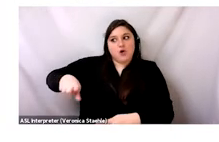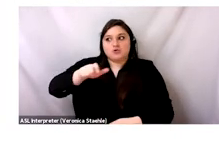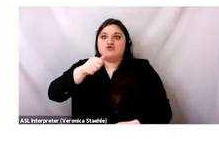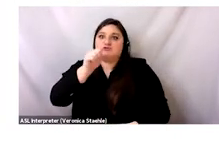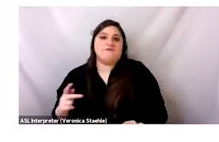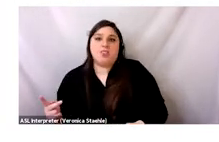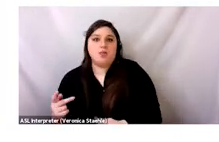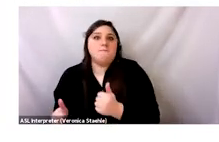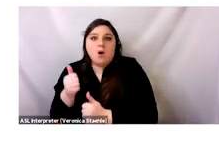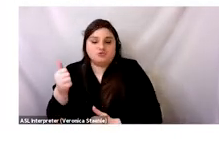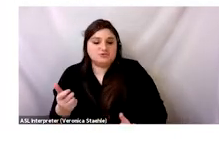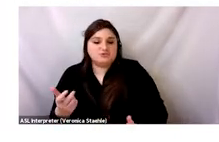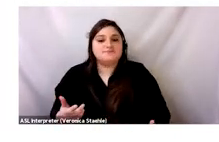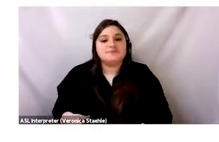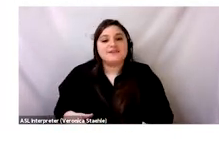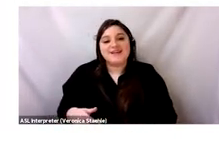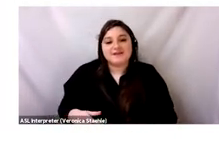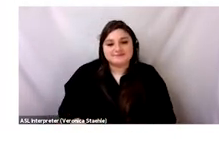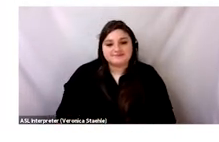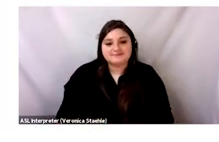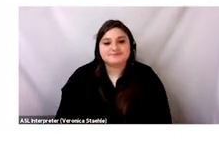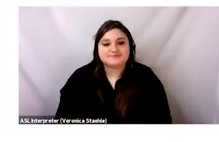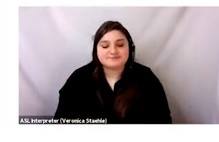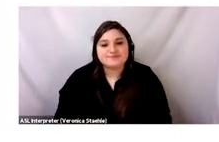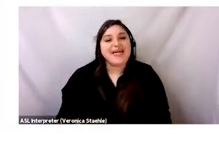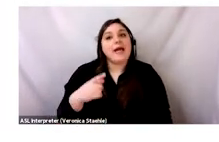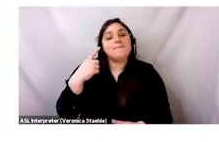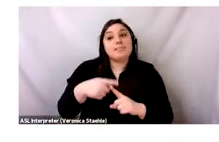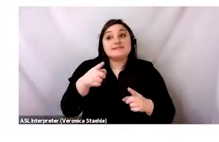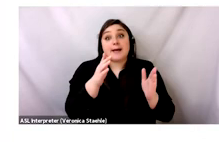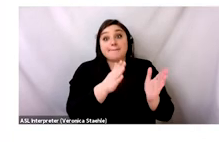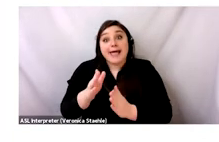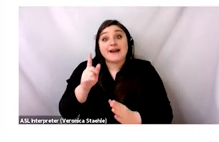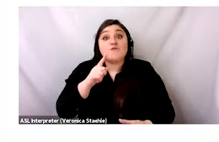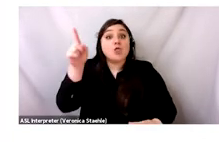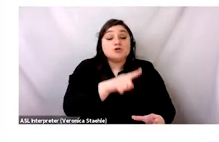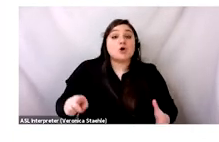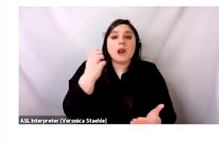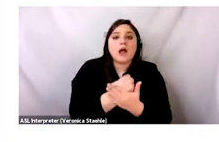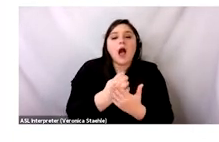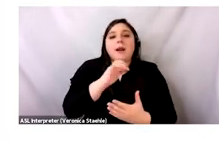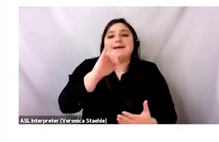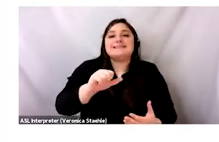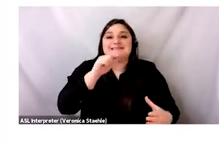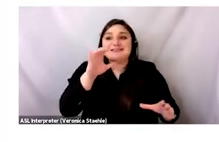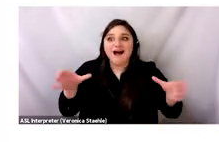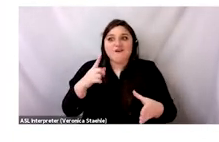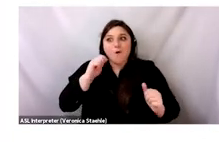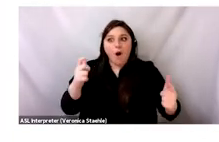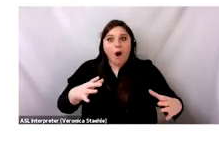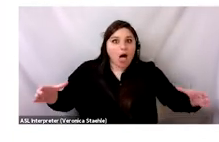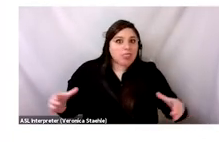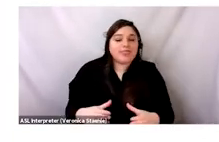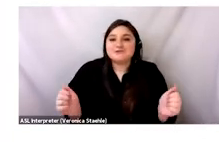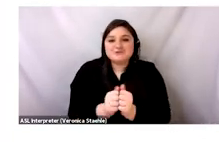uncritical conversations around sort of modern solutions that are happening in the global north and a lack of solidarity between those, again,